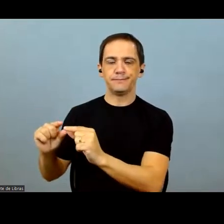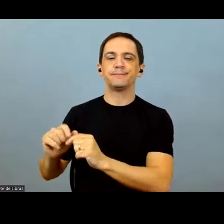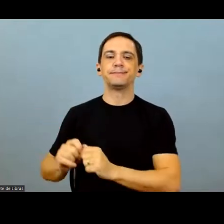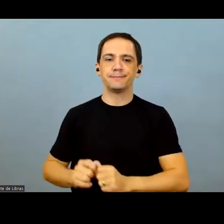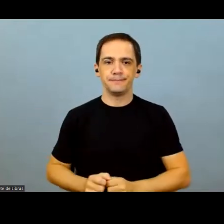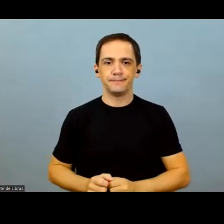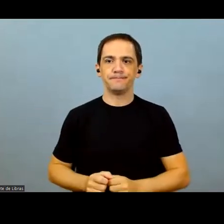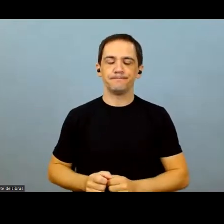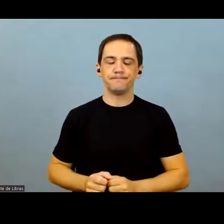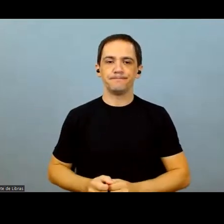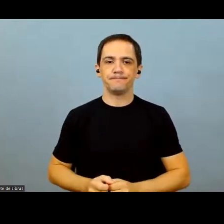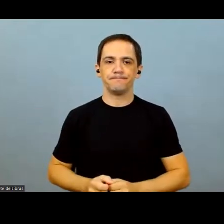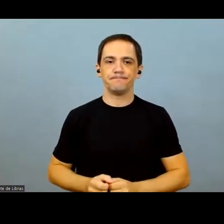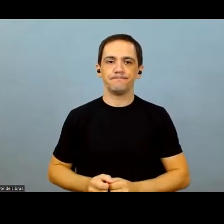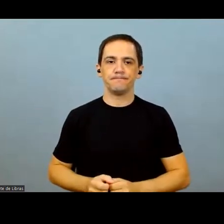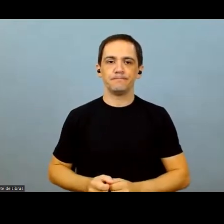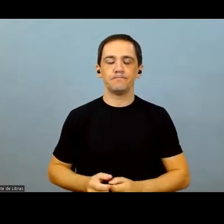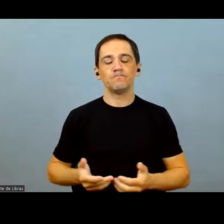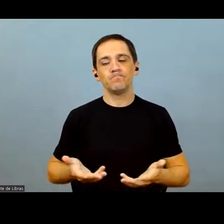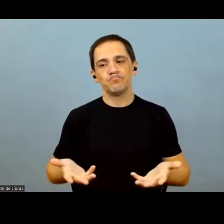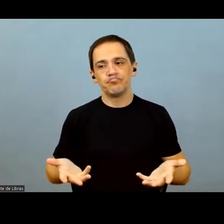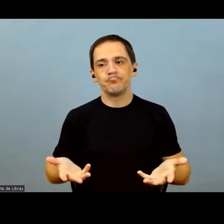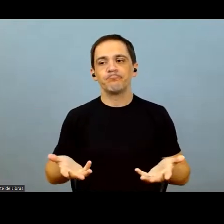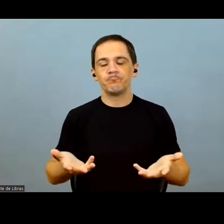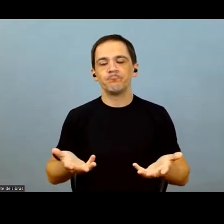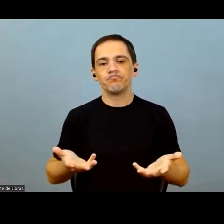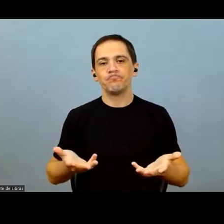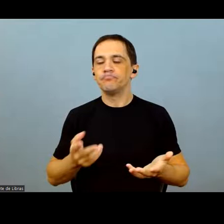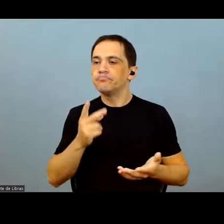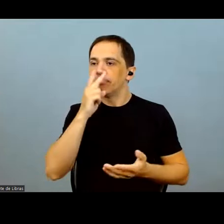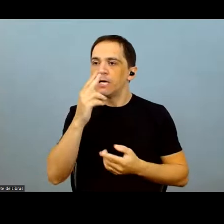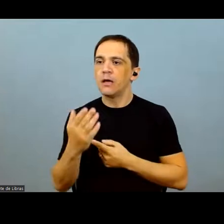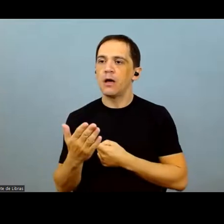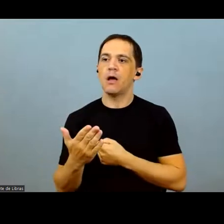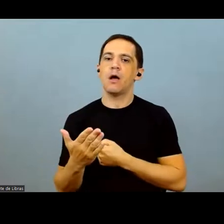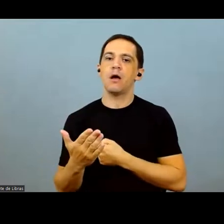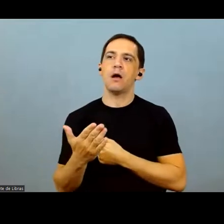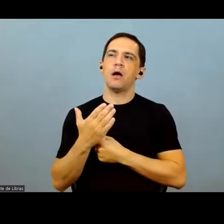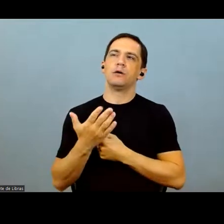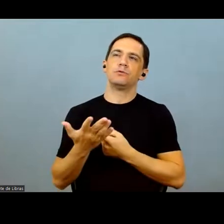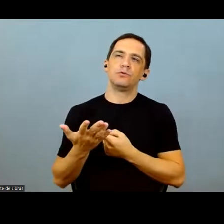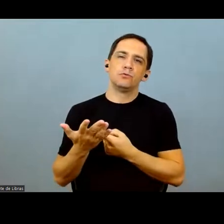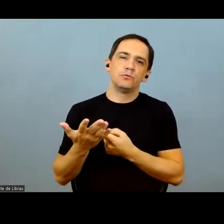too high. So it's a natural consequence. And this will help